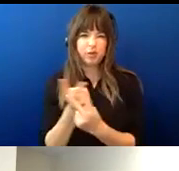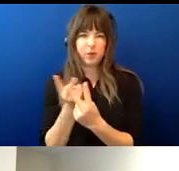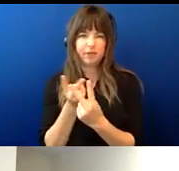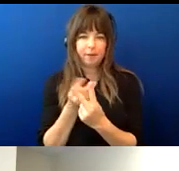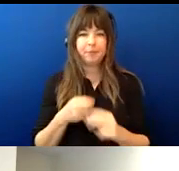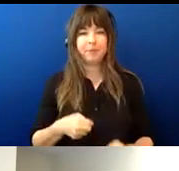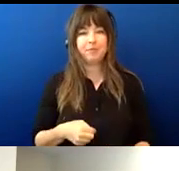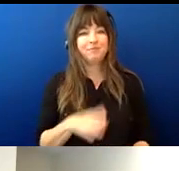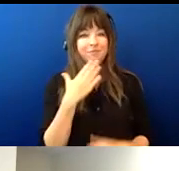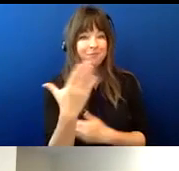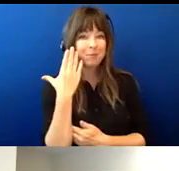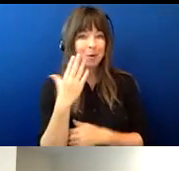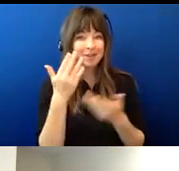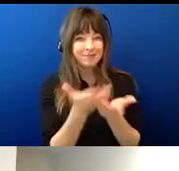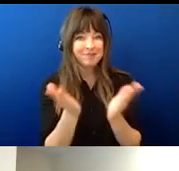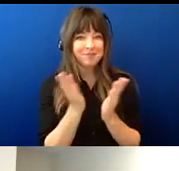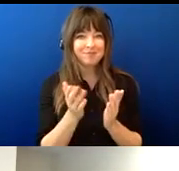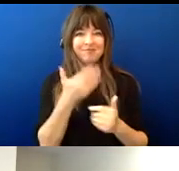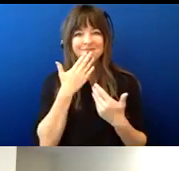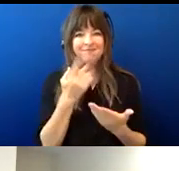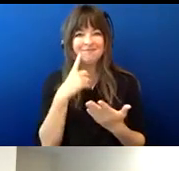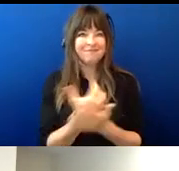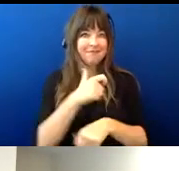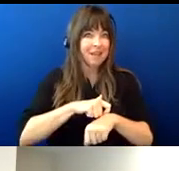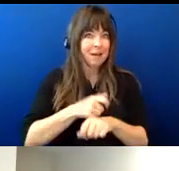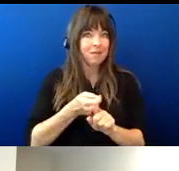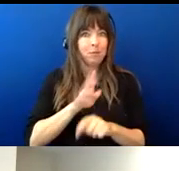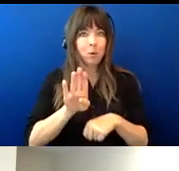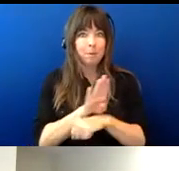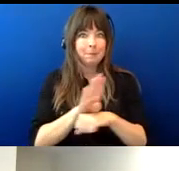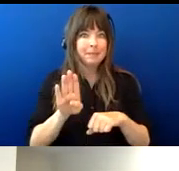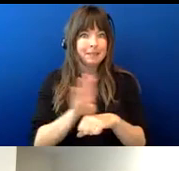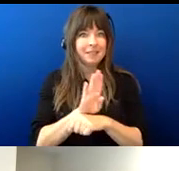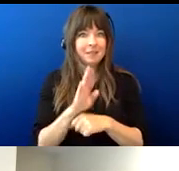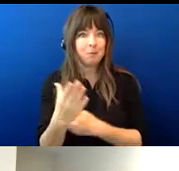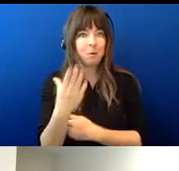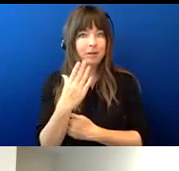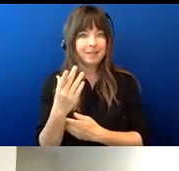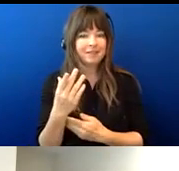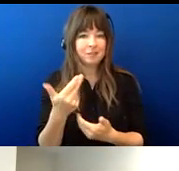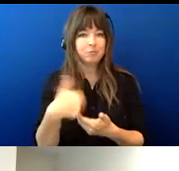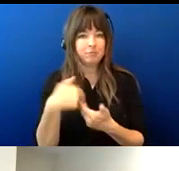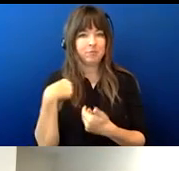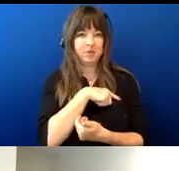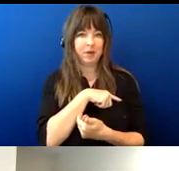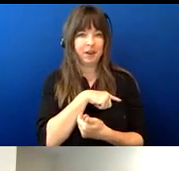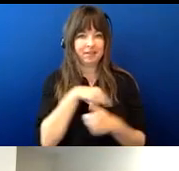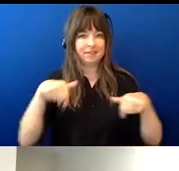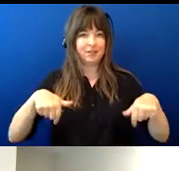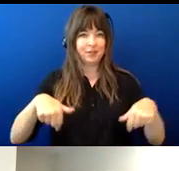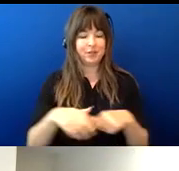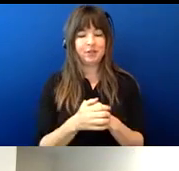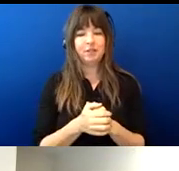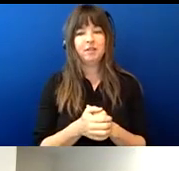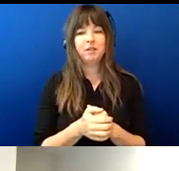good morning everyone thank you all for taking time out of your busy morning to come and spend with us and um as